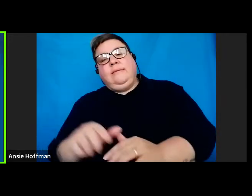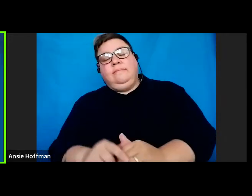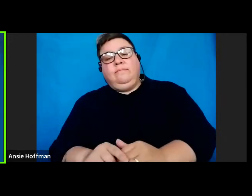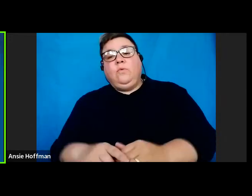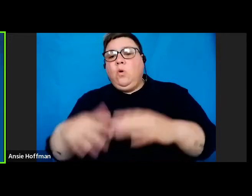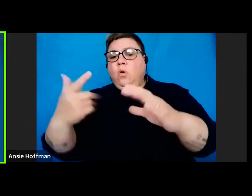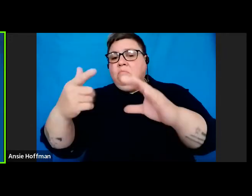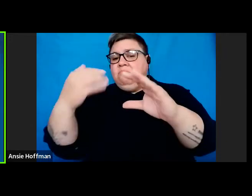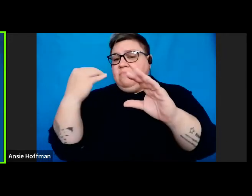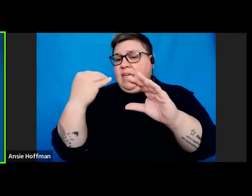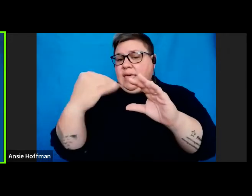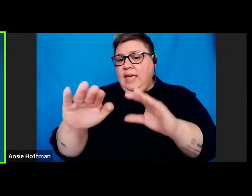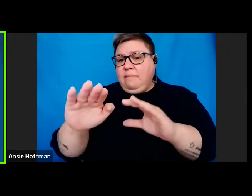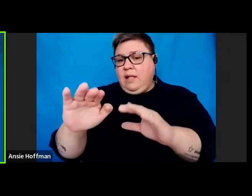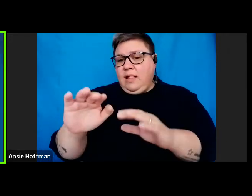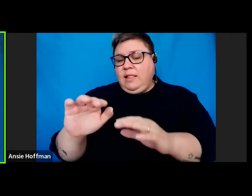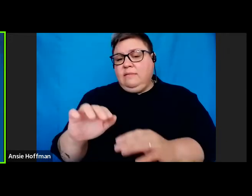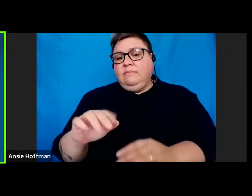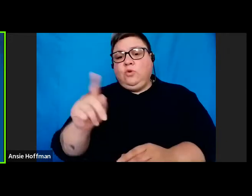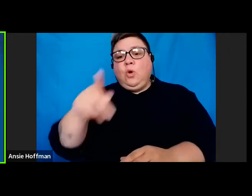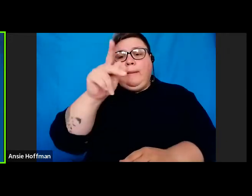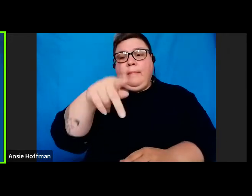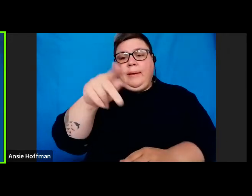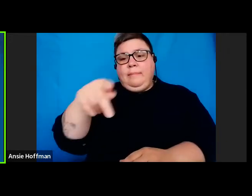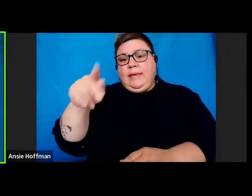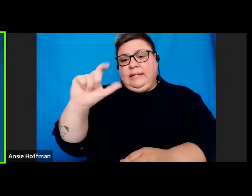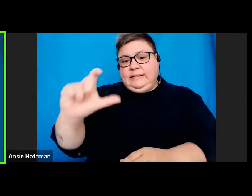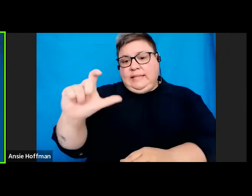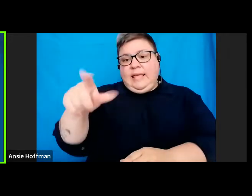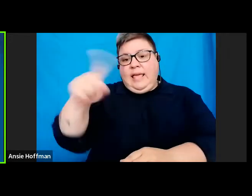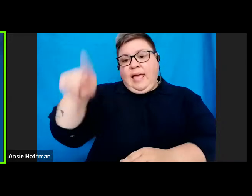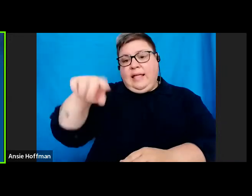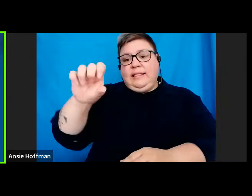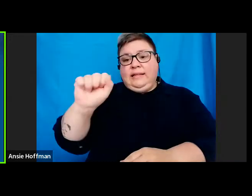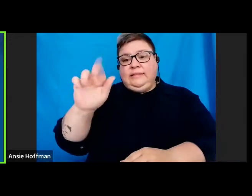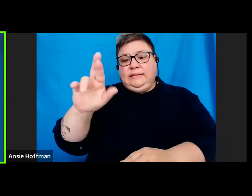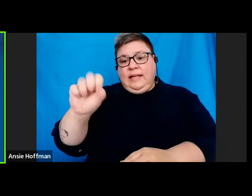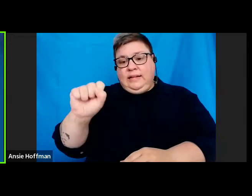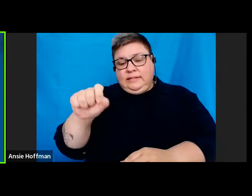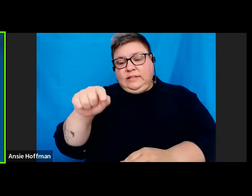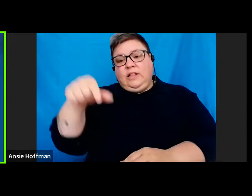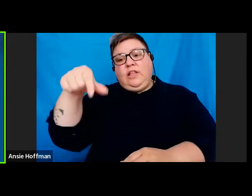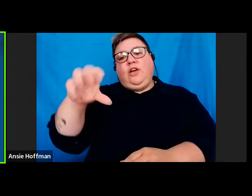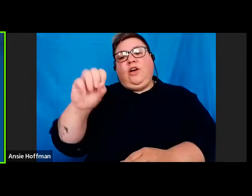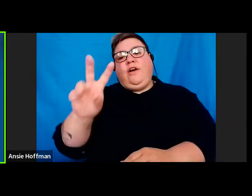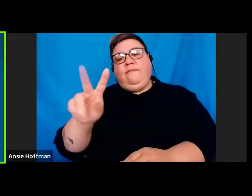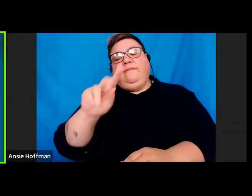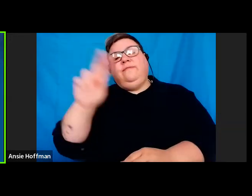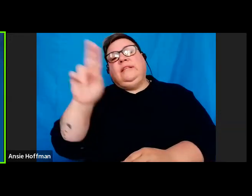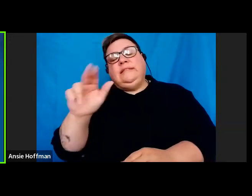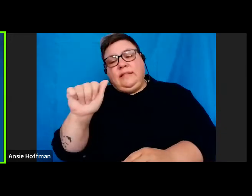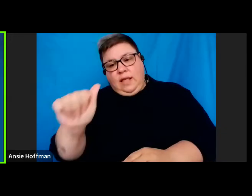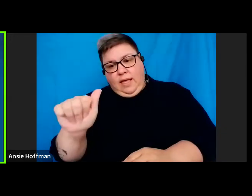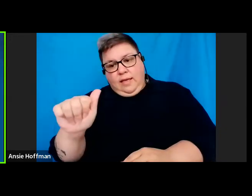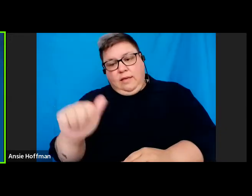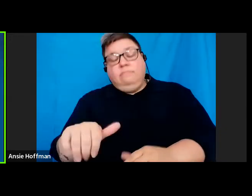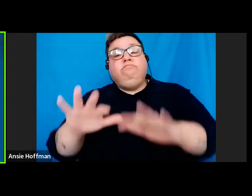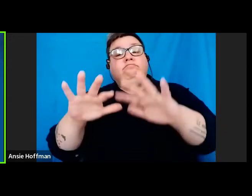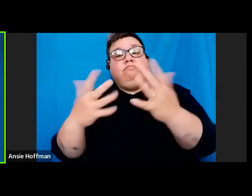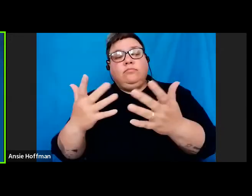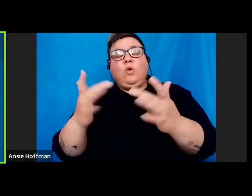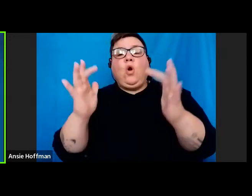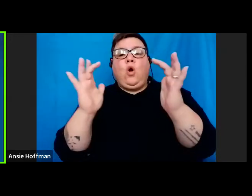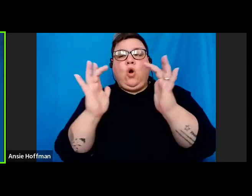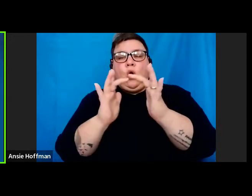a techs practitioner to ppc.sas.gov.za. Or you can use the one that says contact